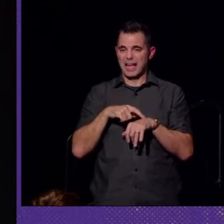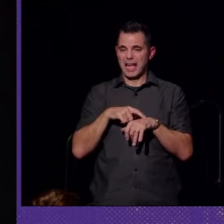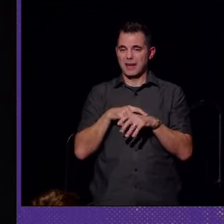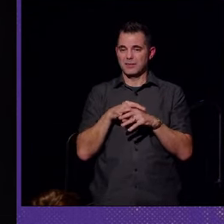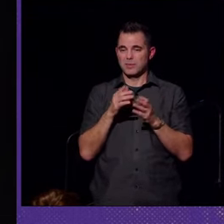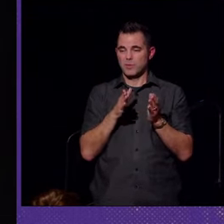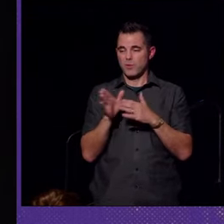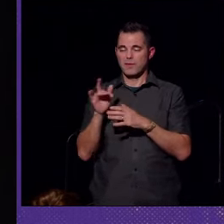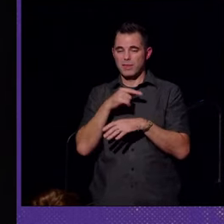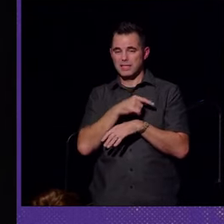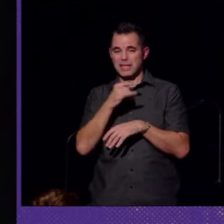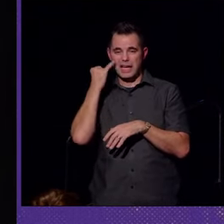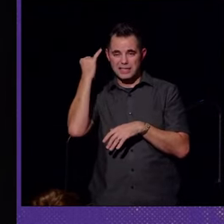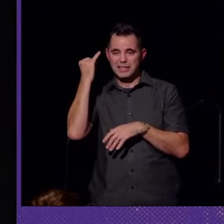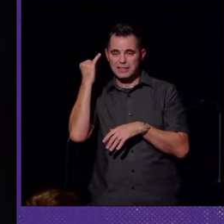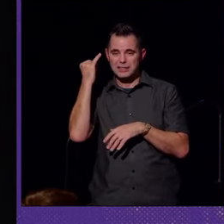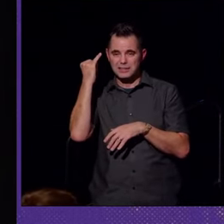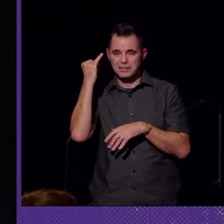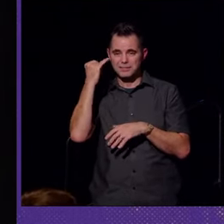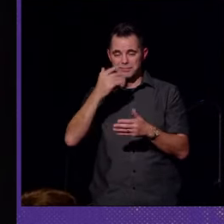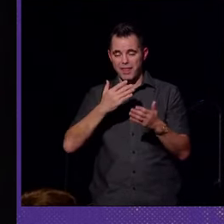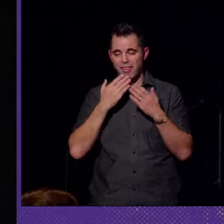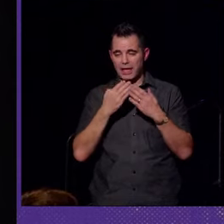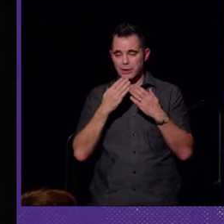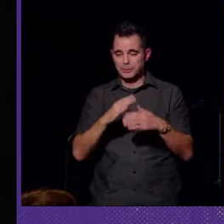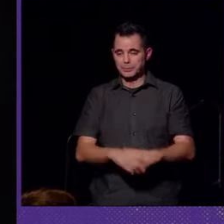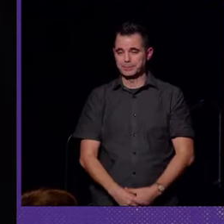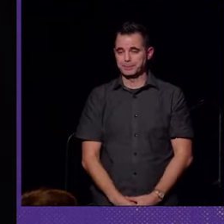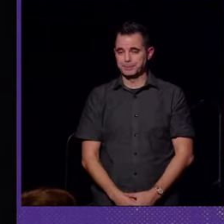from these ideas. Thank you.